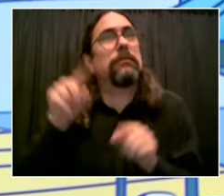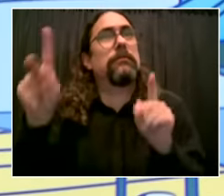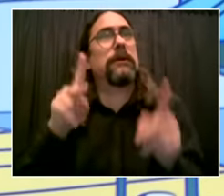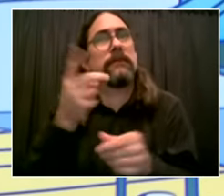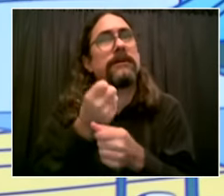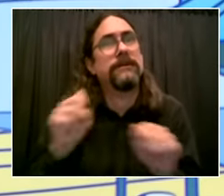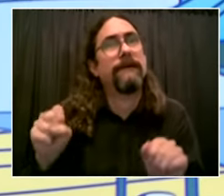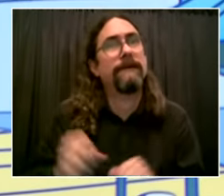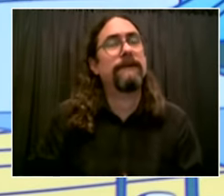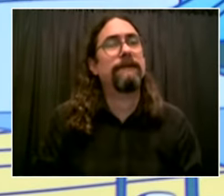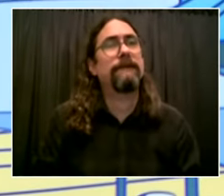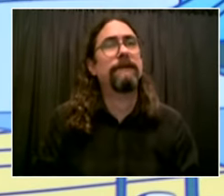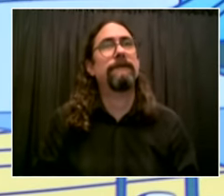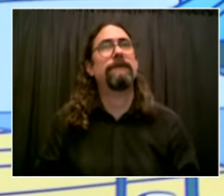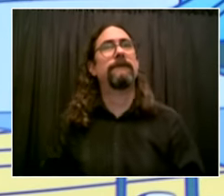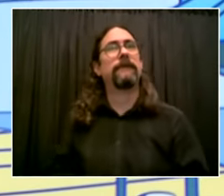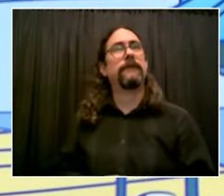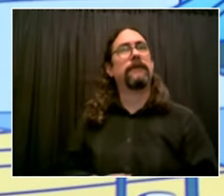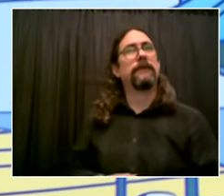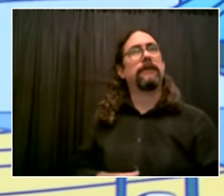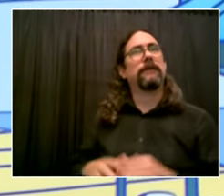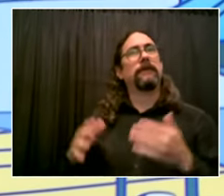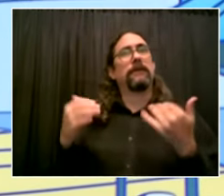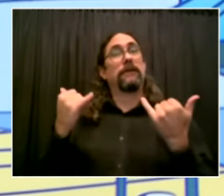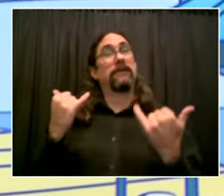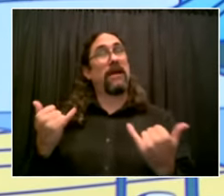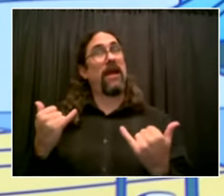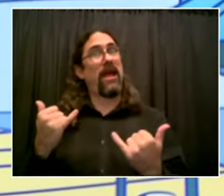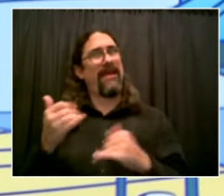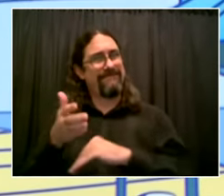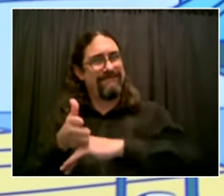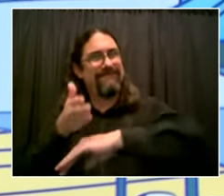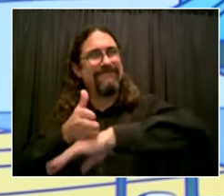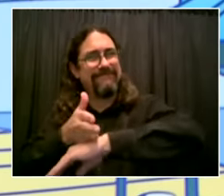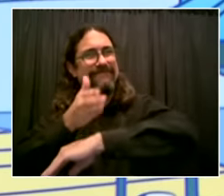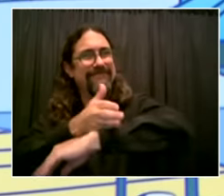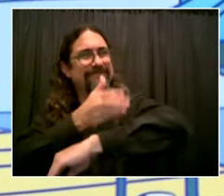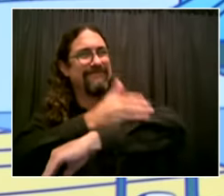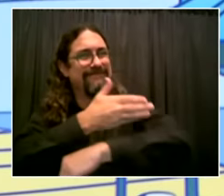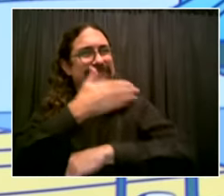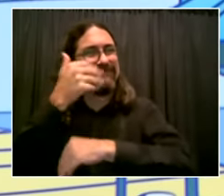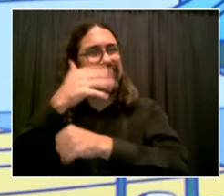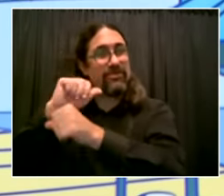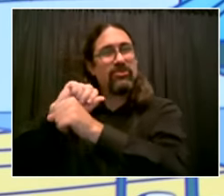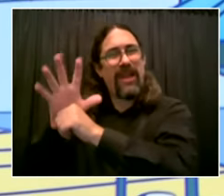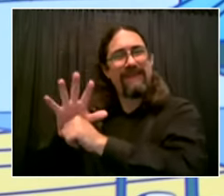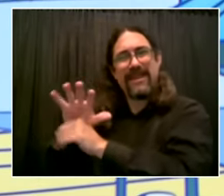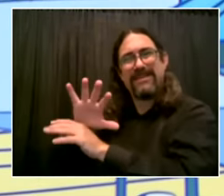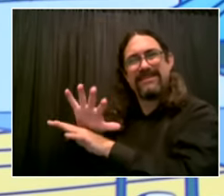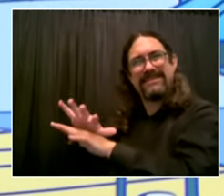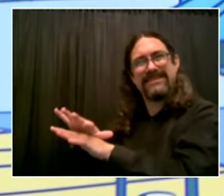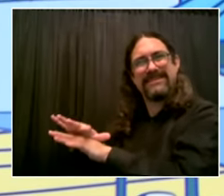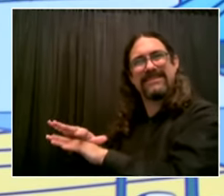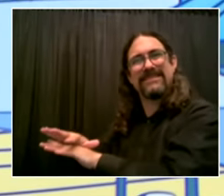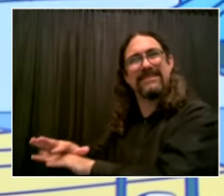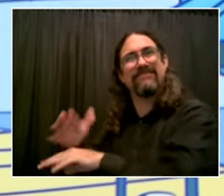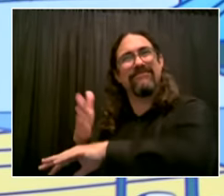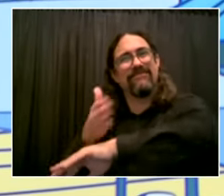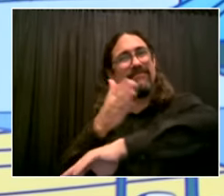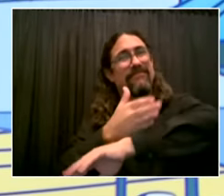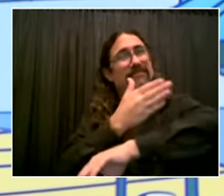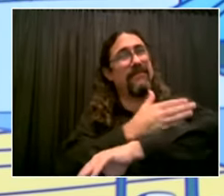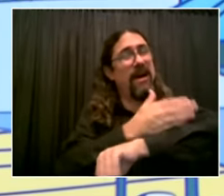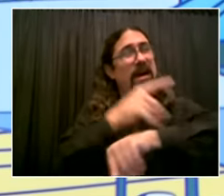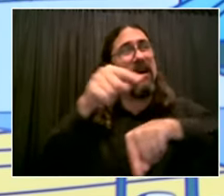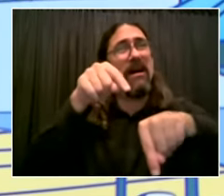we're really pushing hard on the private sector please go as far as you can go uh but the more the state can